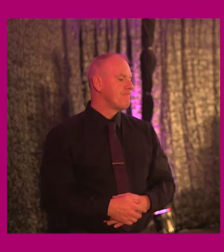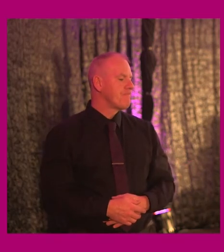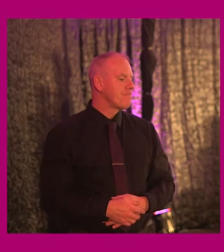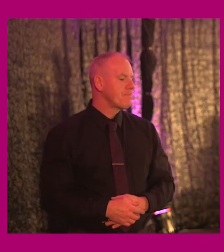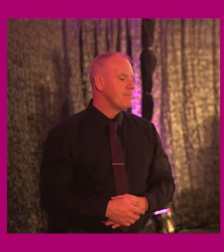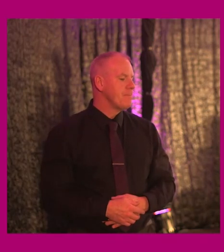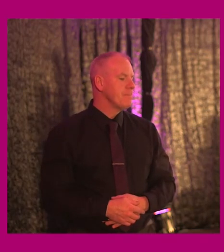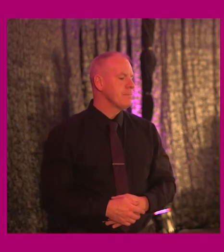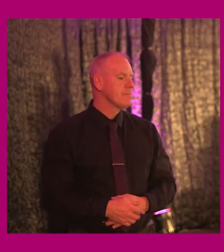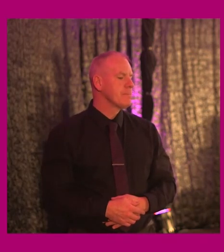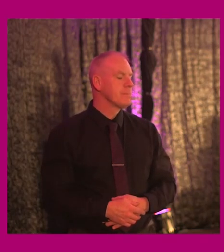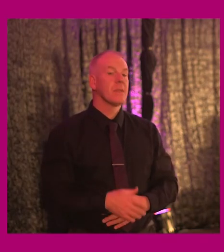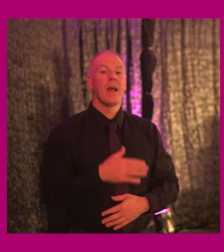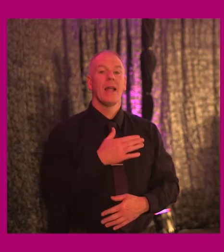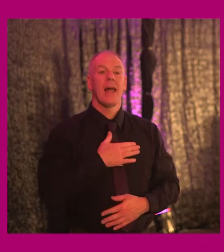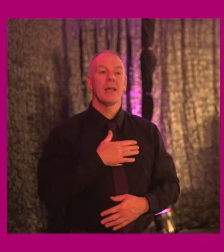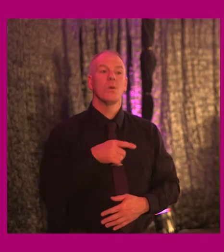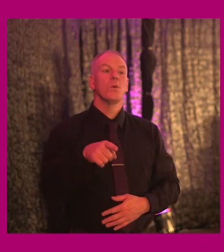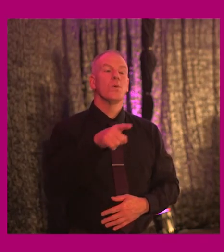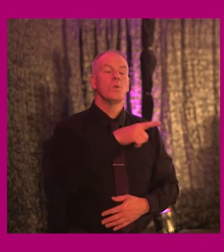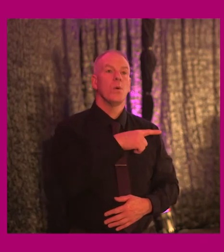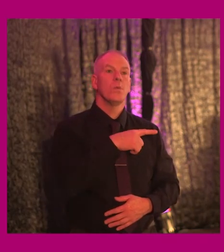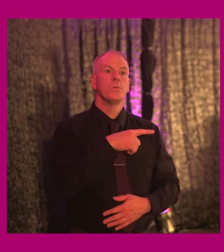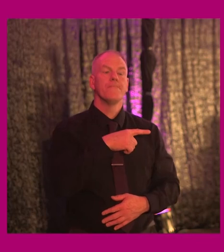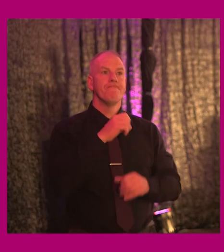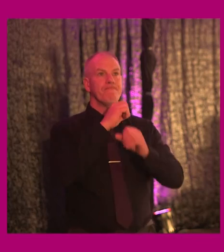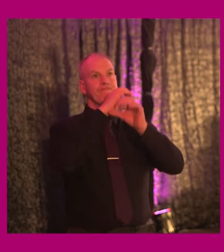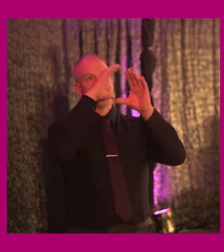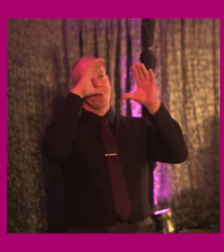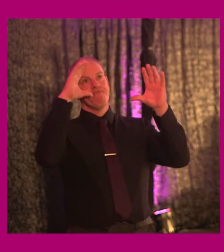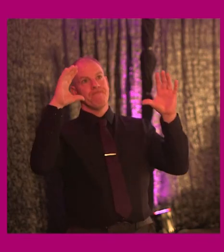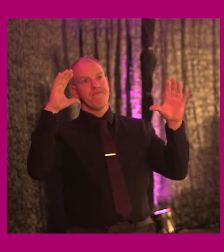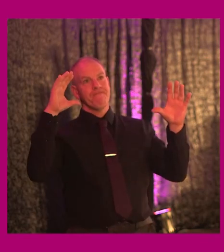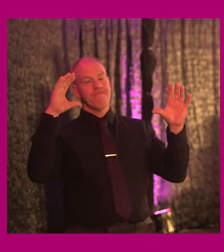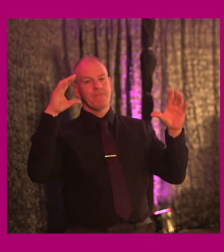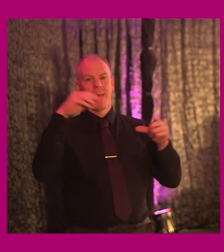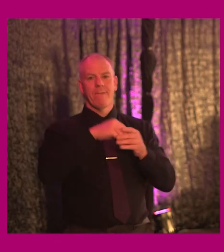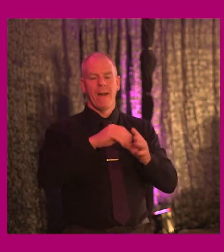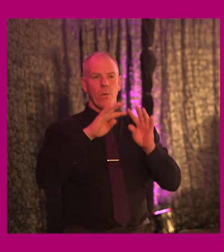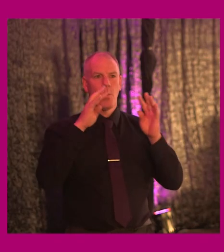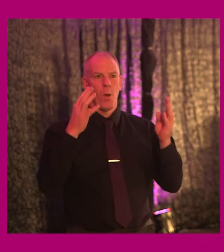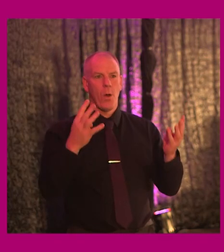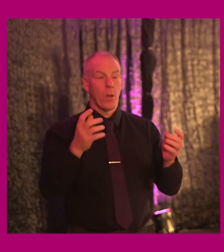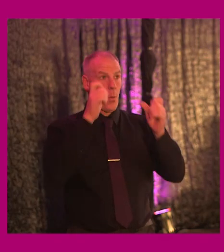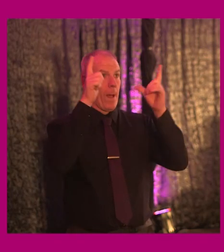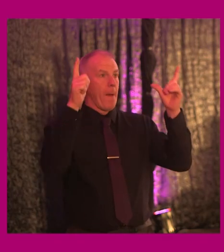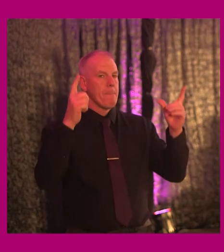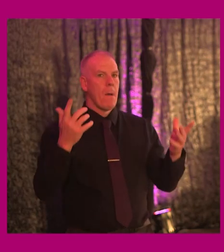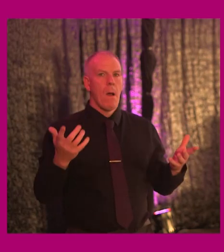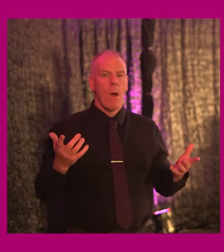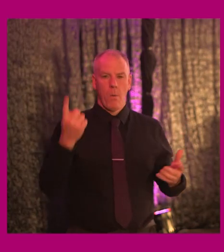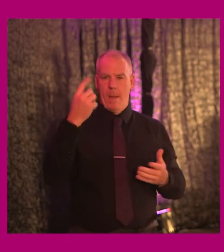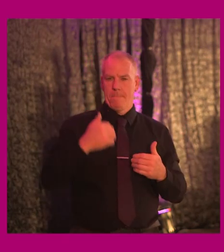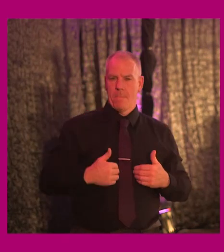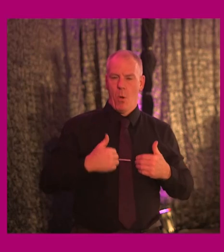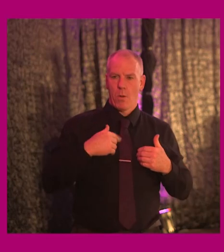I'd like to invite you to come on a journey with me into a world where you wake up one morning and